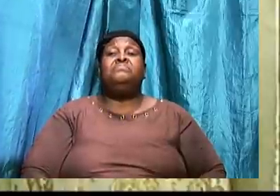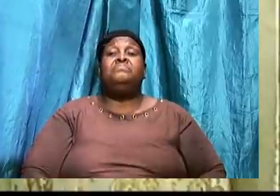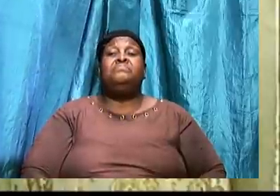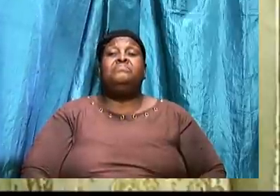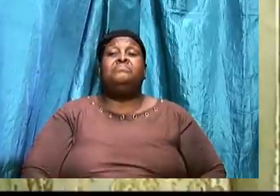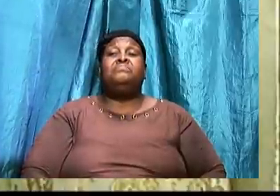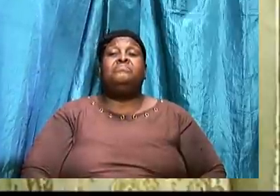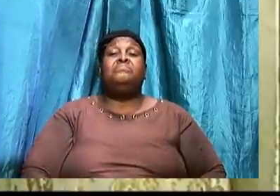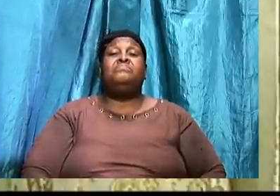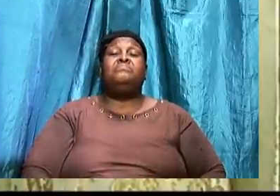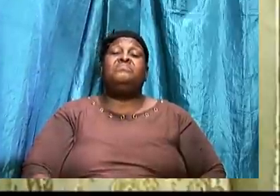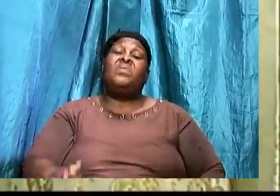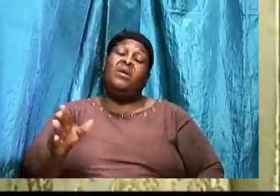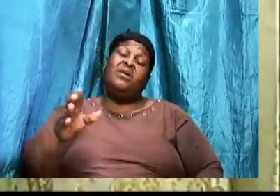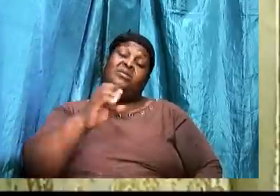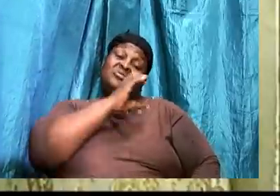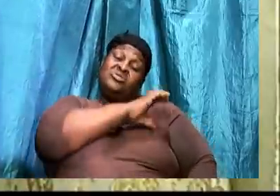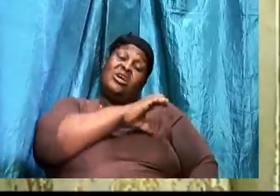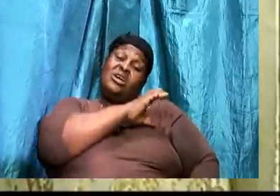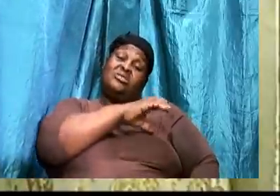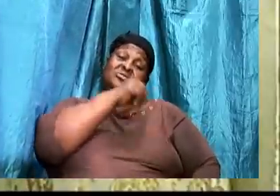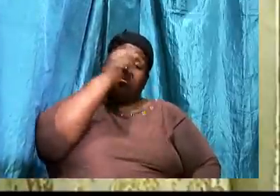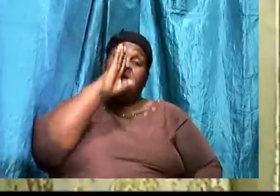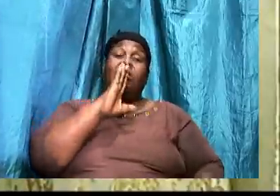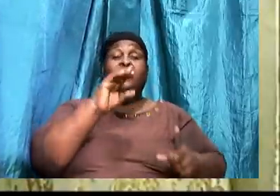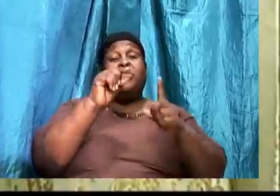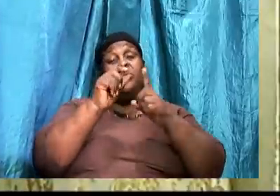You are challenging God's words. are challenging.